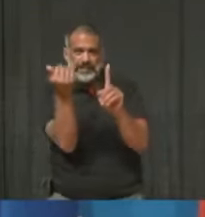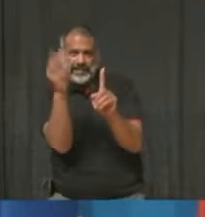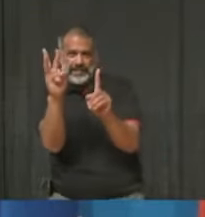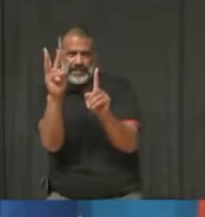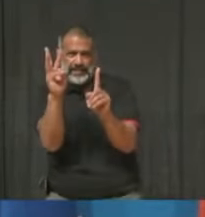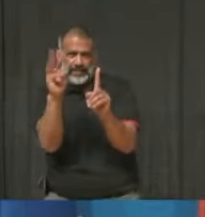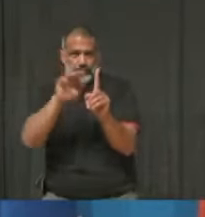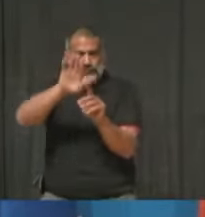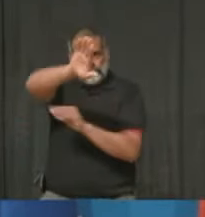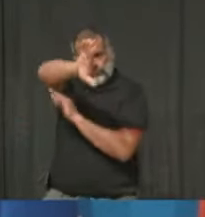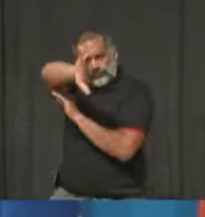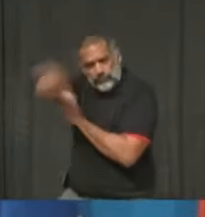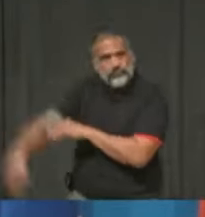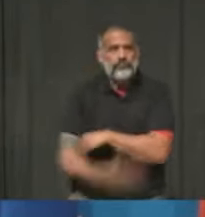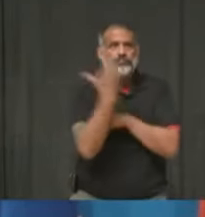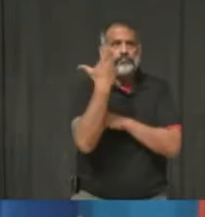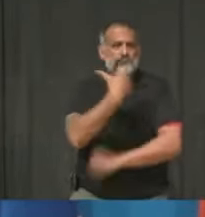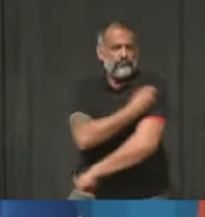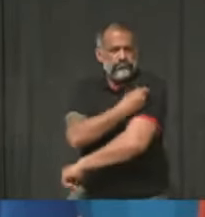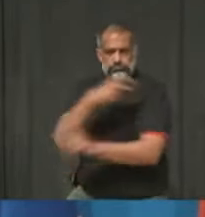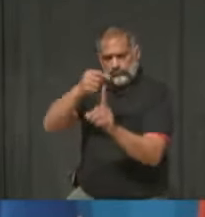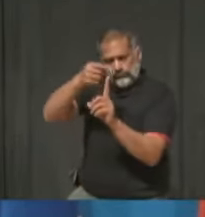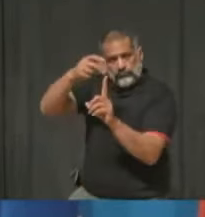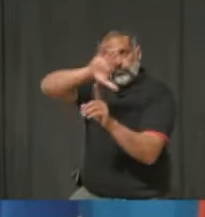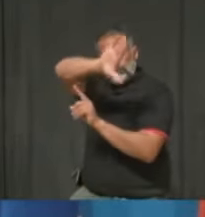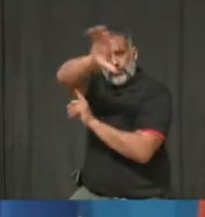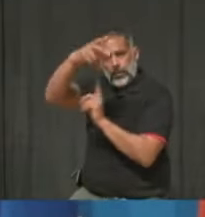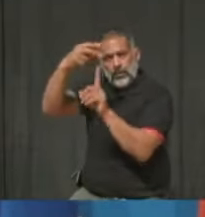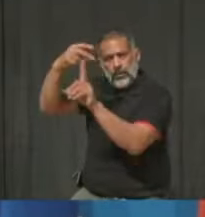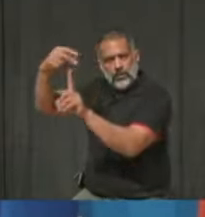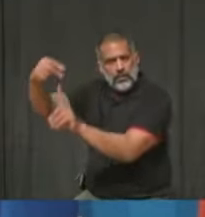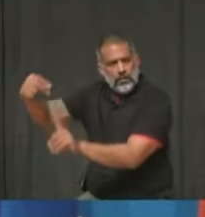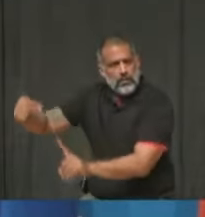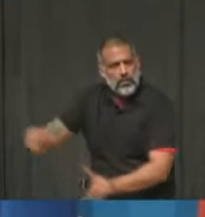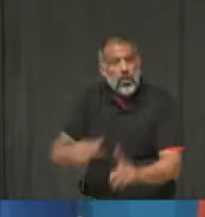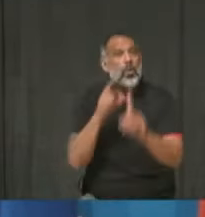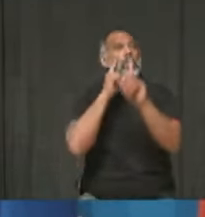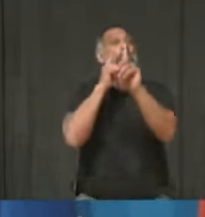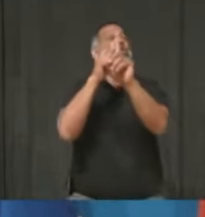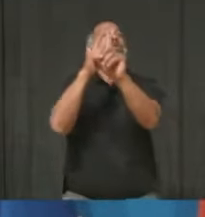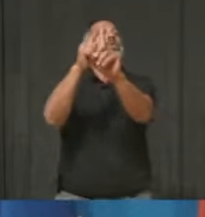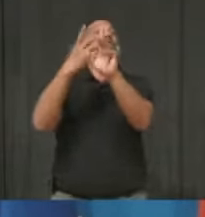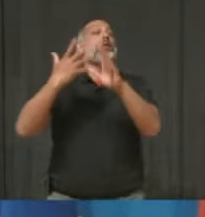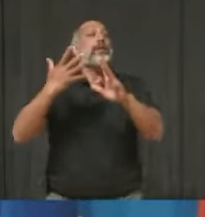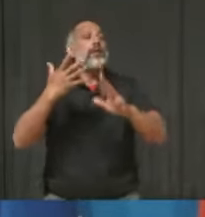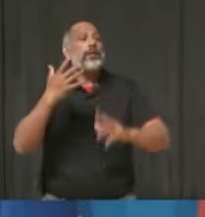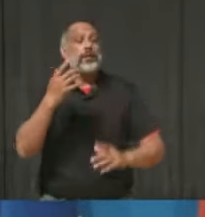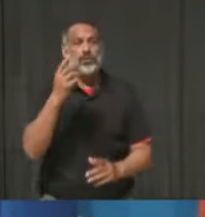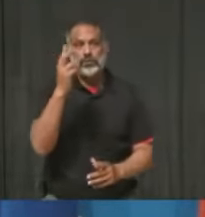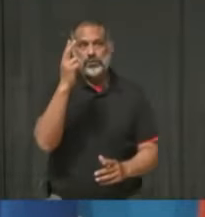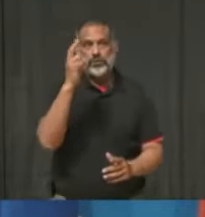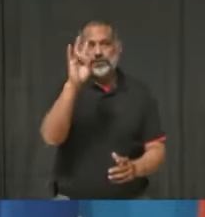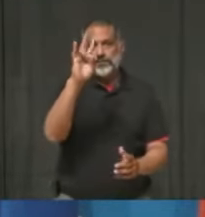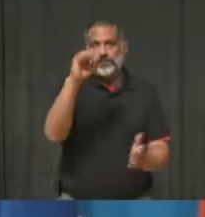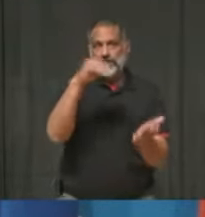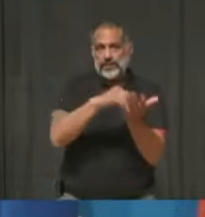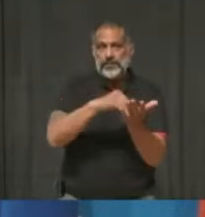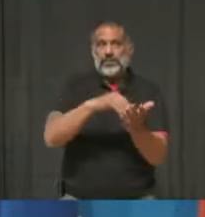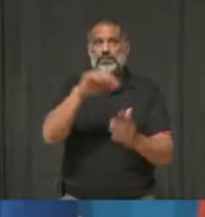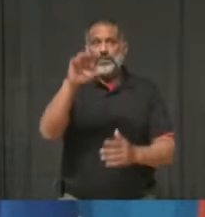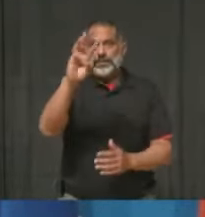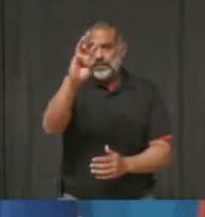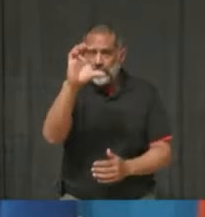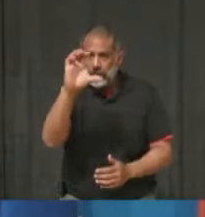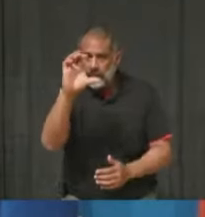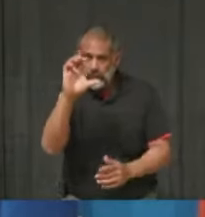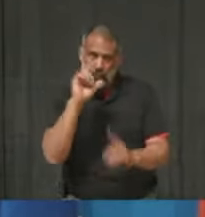-hour period. We're hoping to vaccinate 30, excuse me, we're hoping to administer 7,600 vaccines.